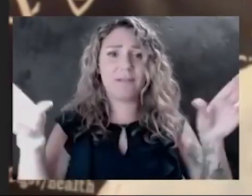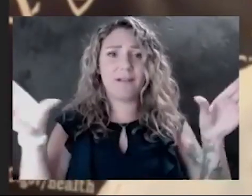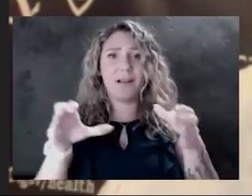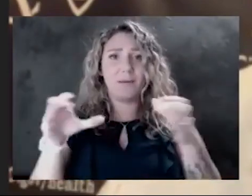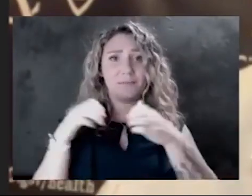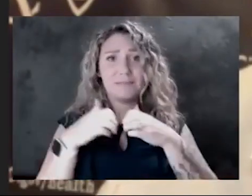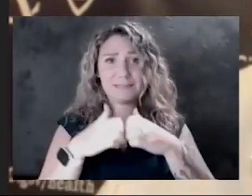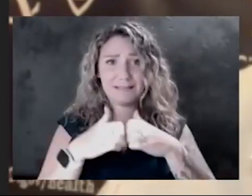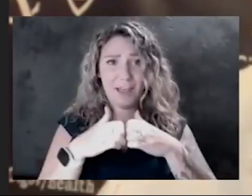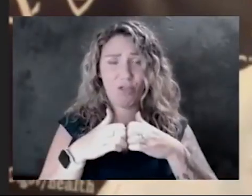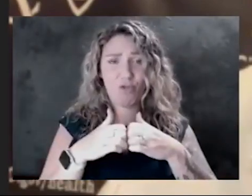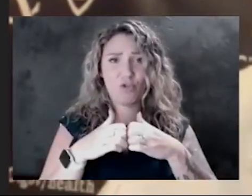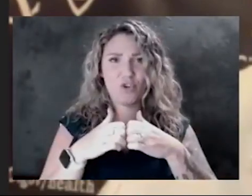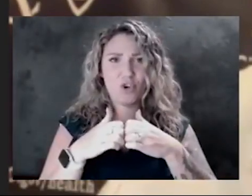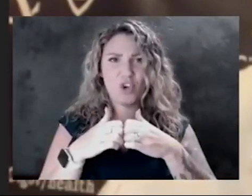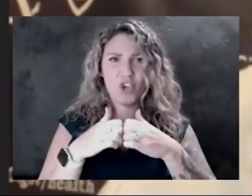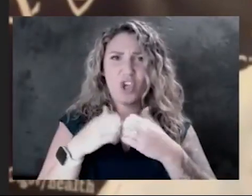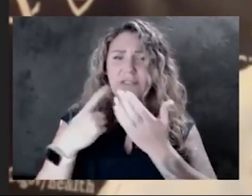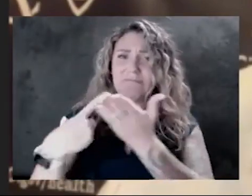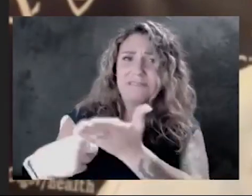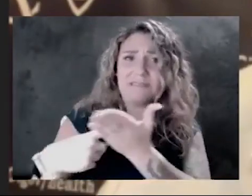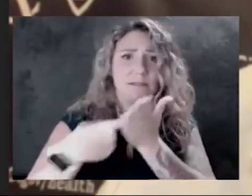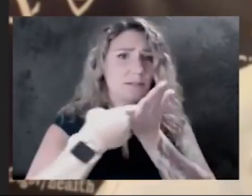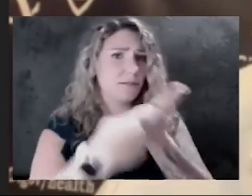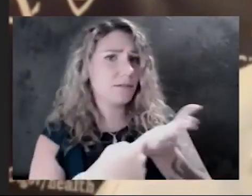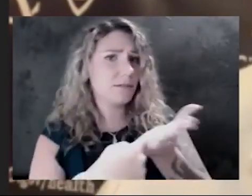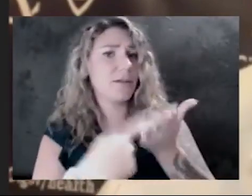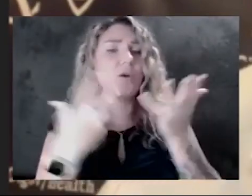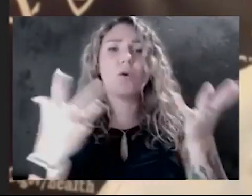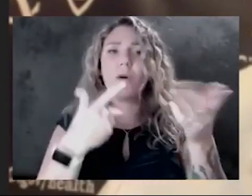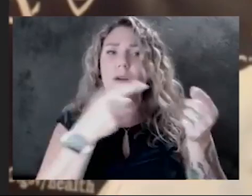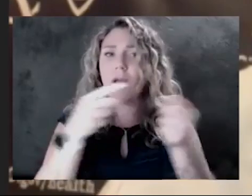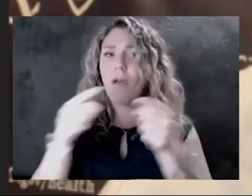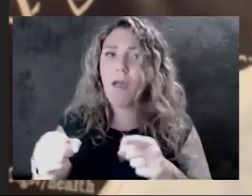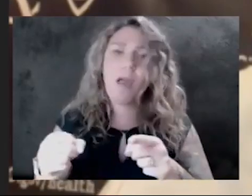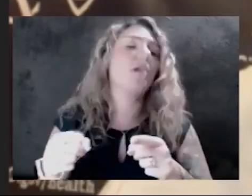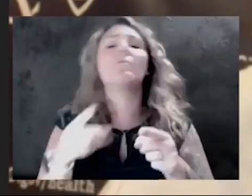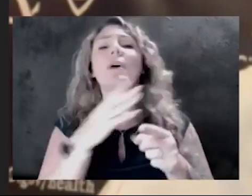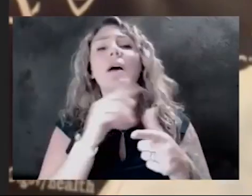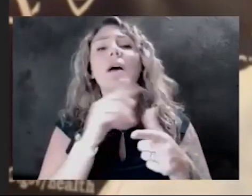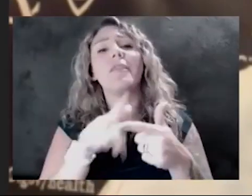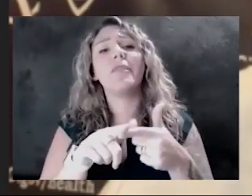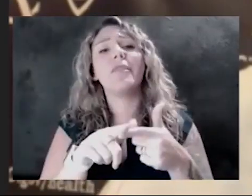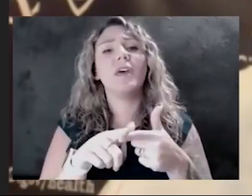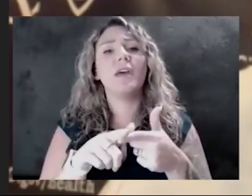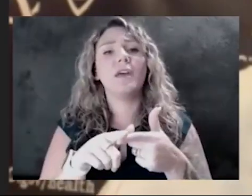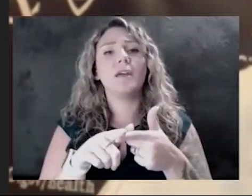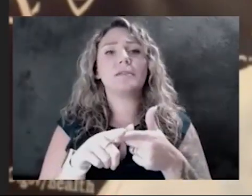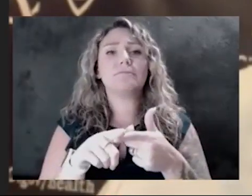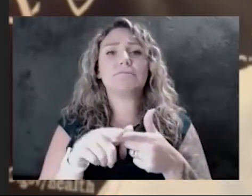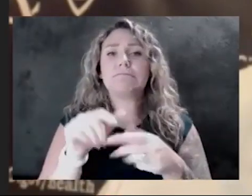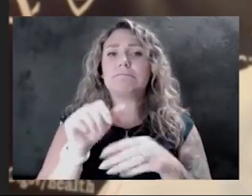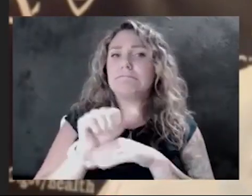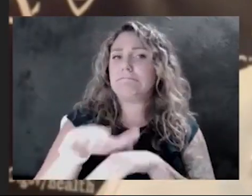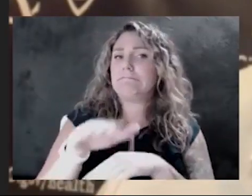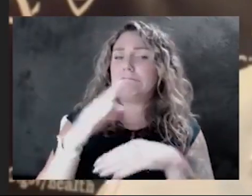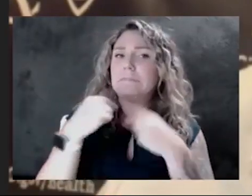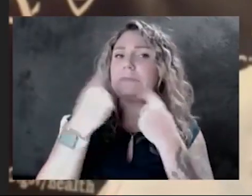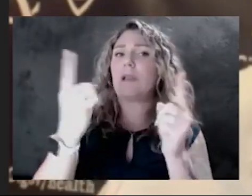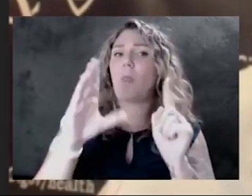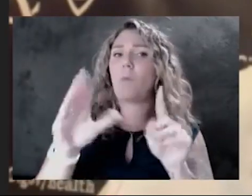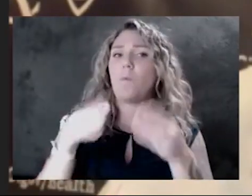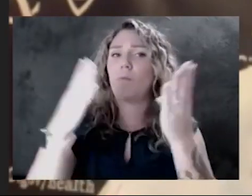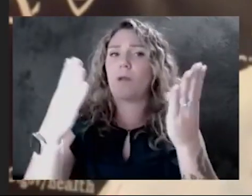weigh the issues and odds, and make their recommendations known to folks. Listen to the